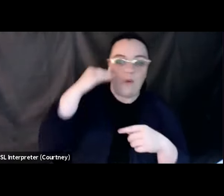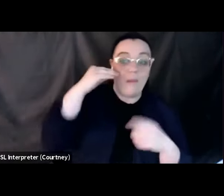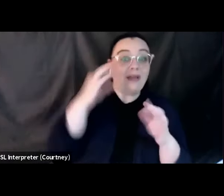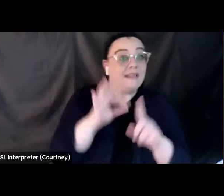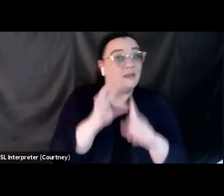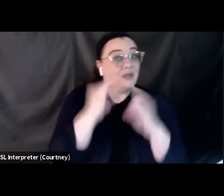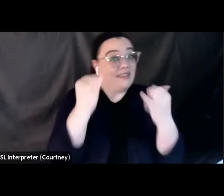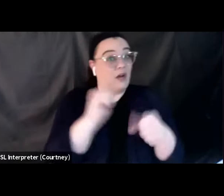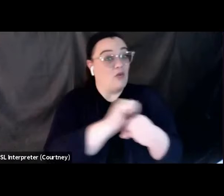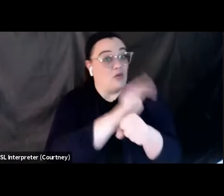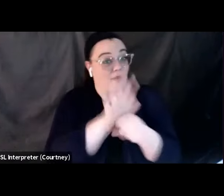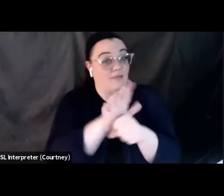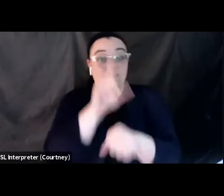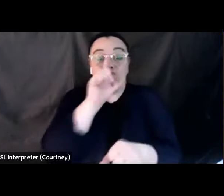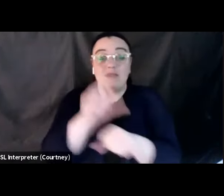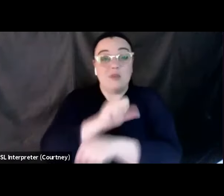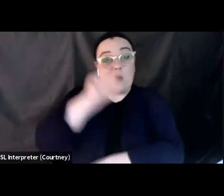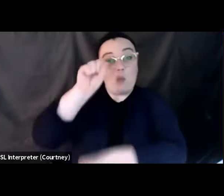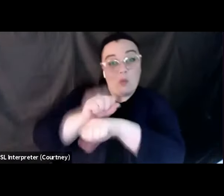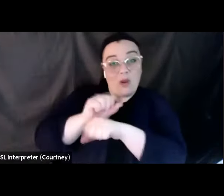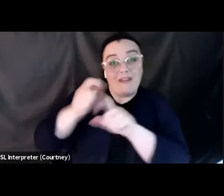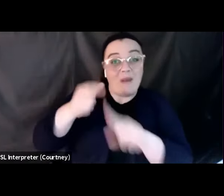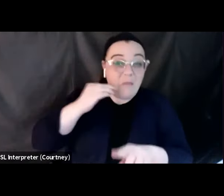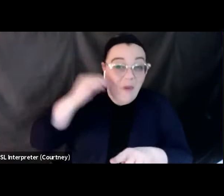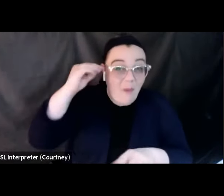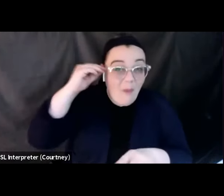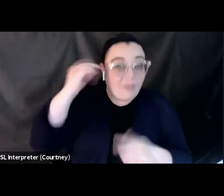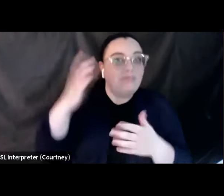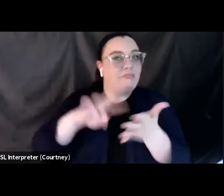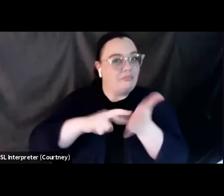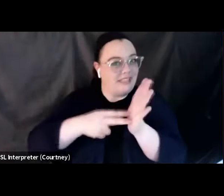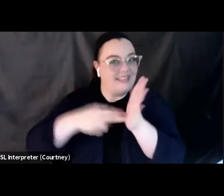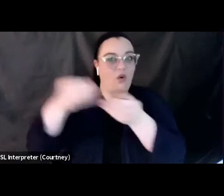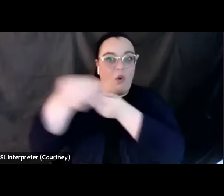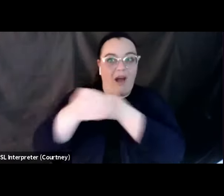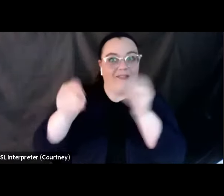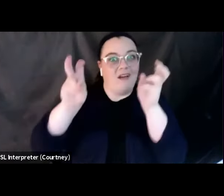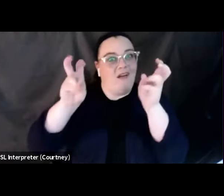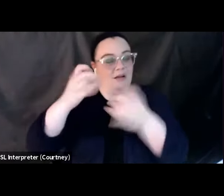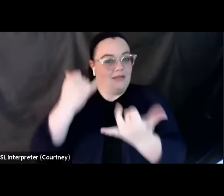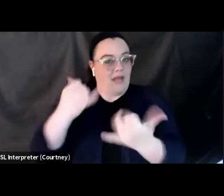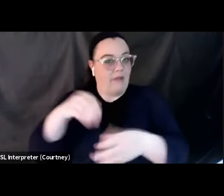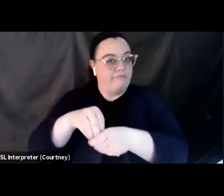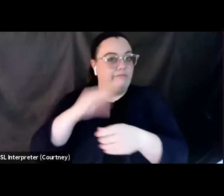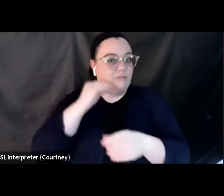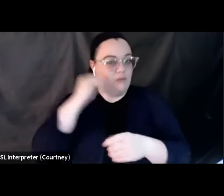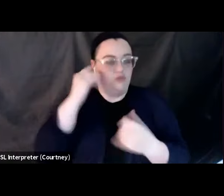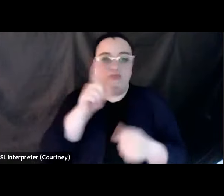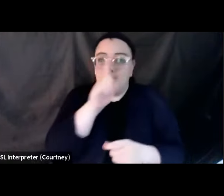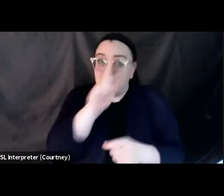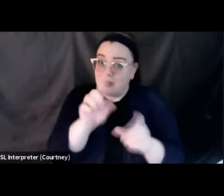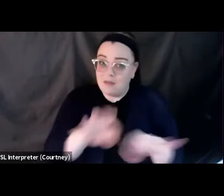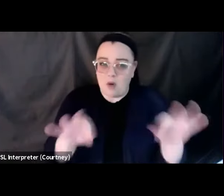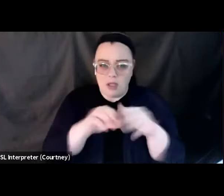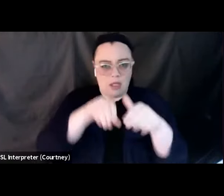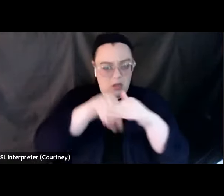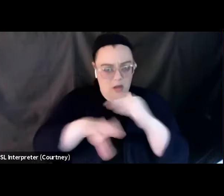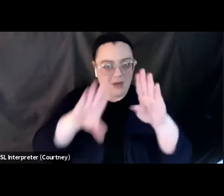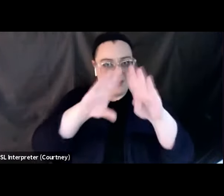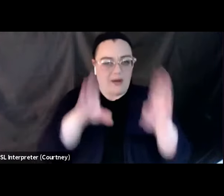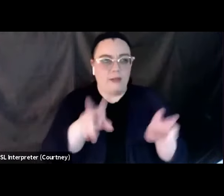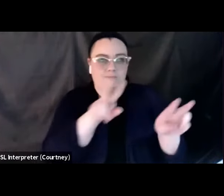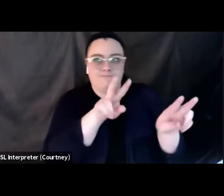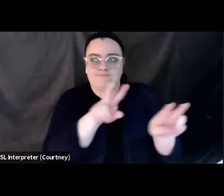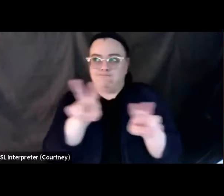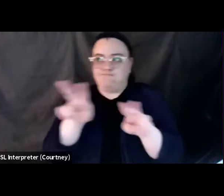have their workstation set up and their offices. So it's really important to go home and identify those items. That's what I was saying.